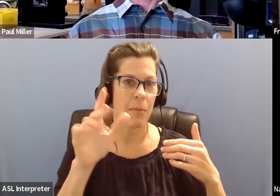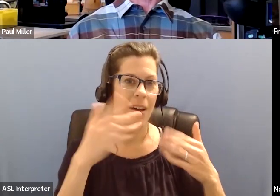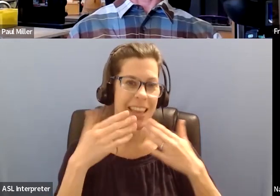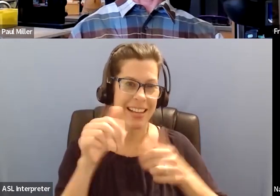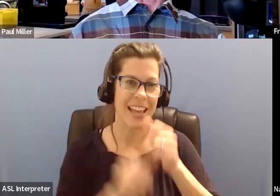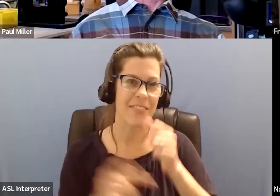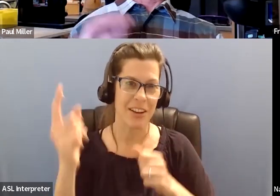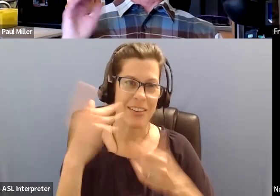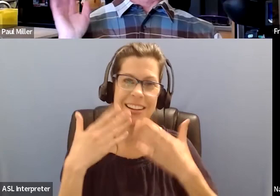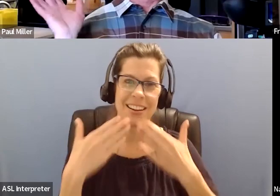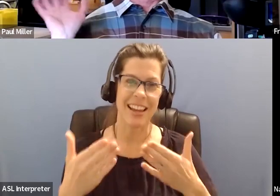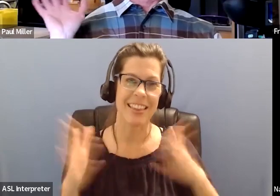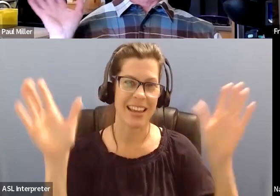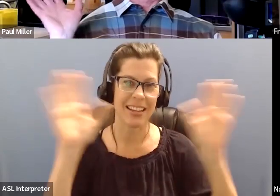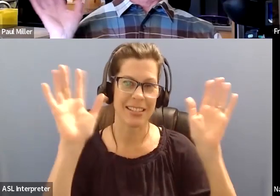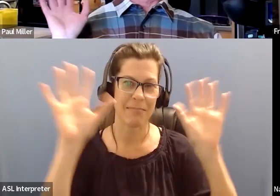everyone. Okay. Okay.